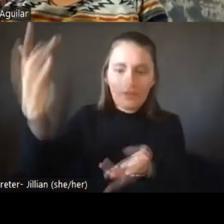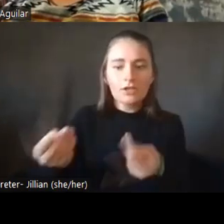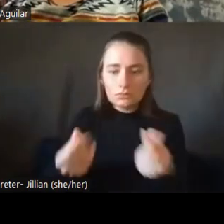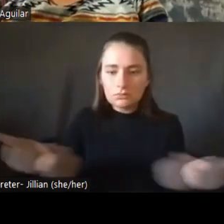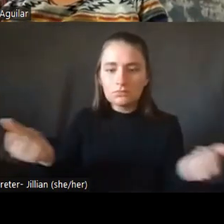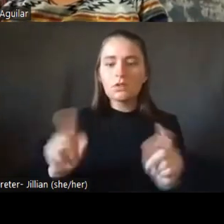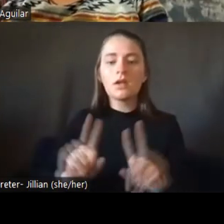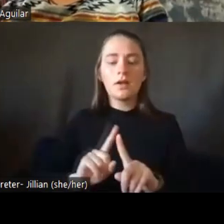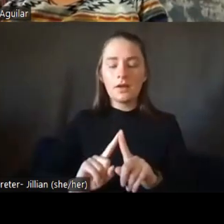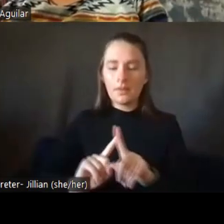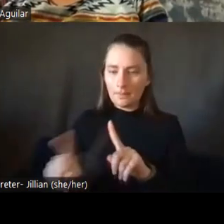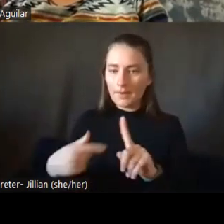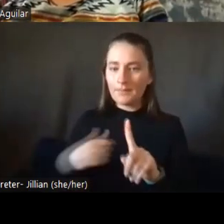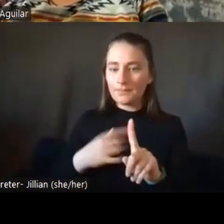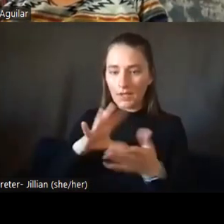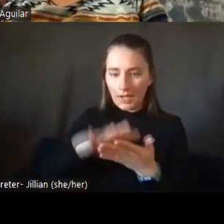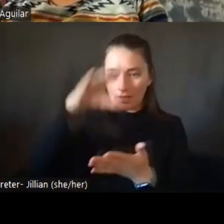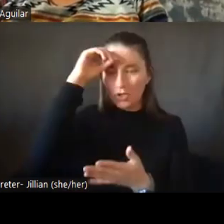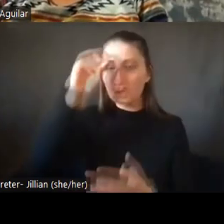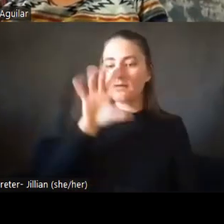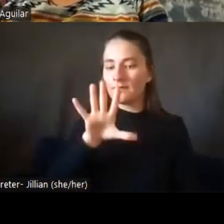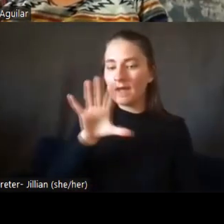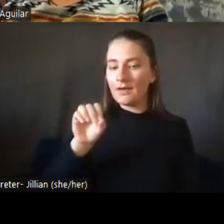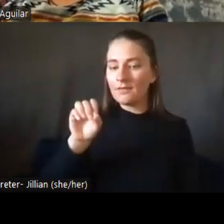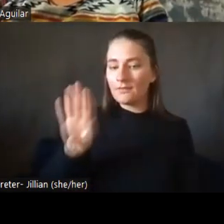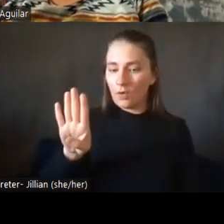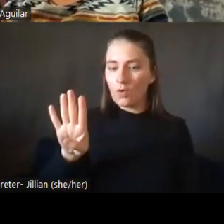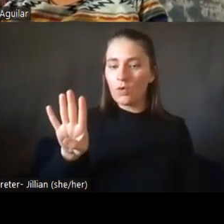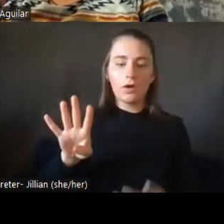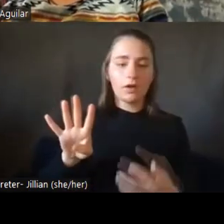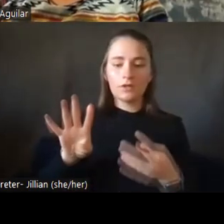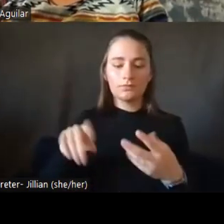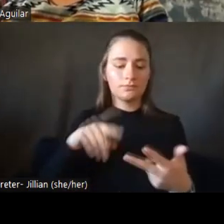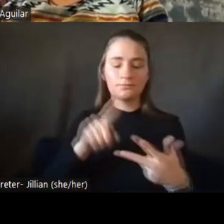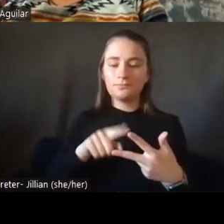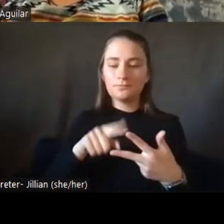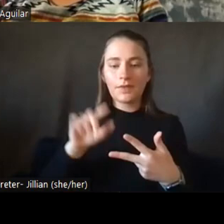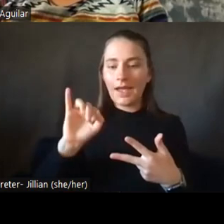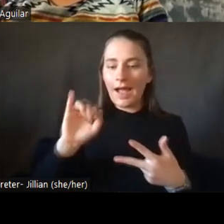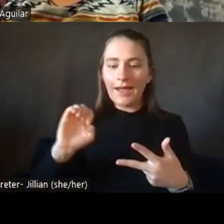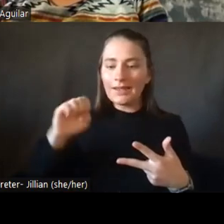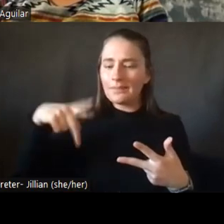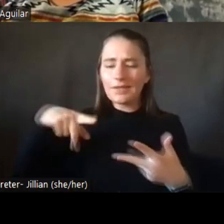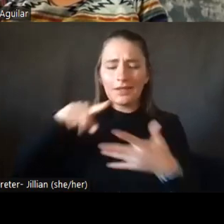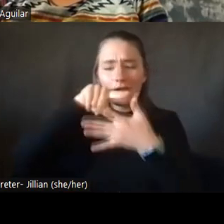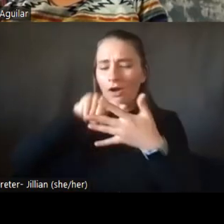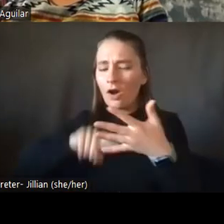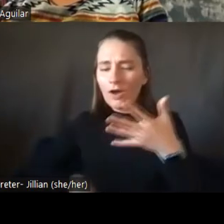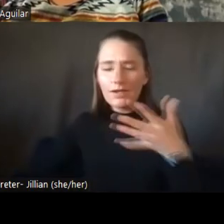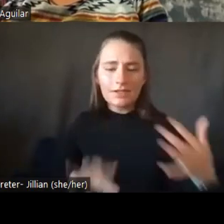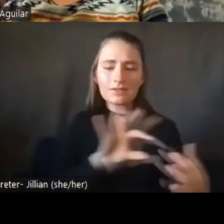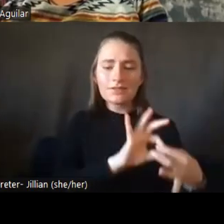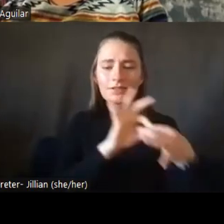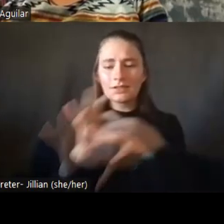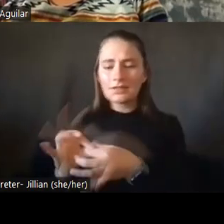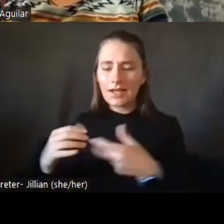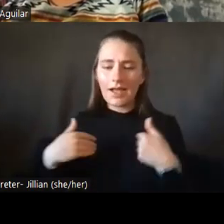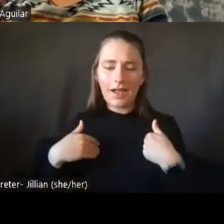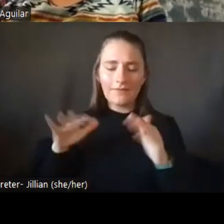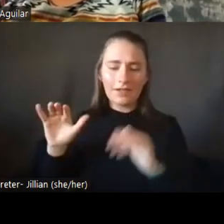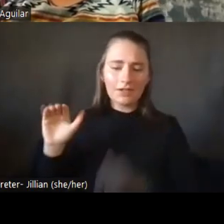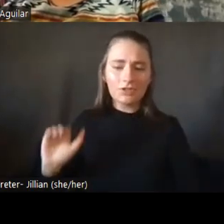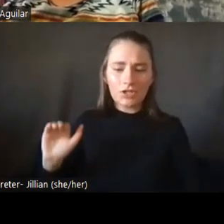all that, I learned what a 504 was and an IEP and all these things that go along with having a child